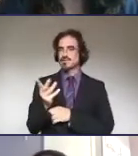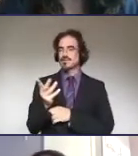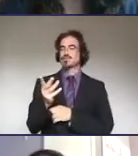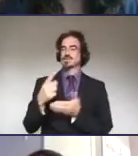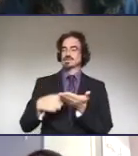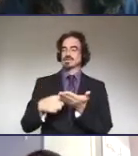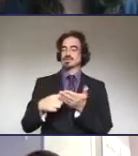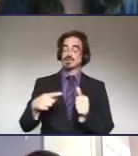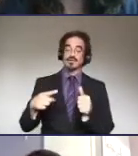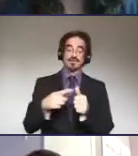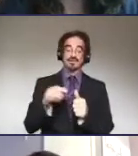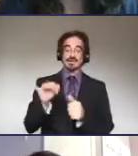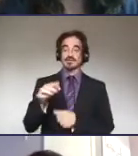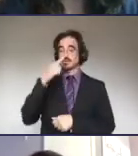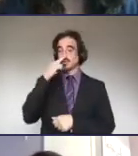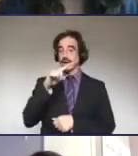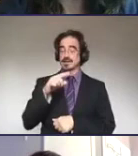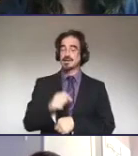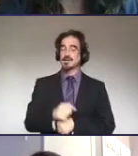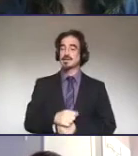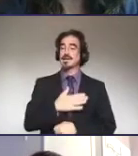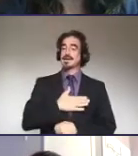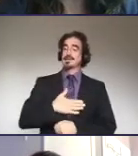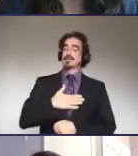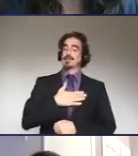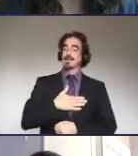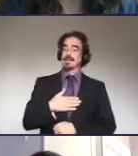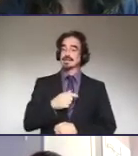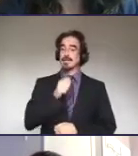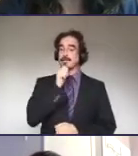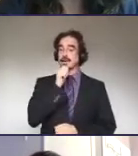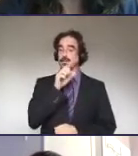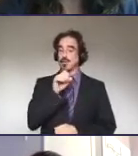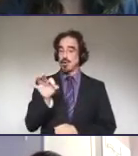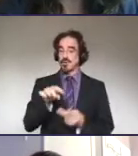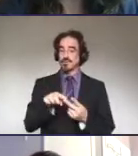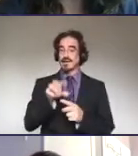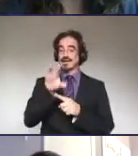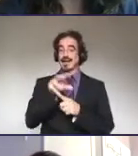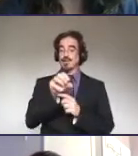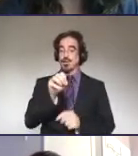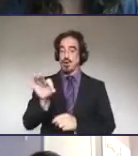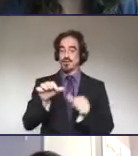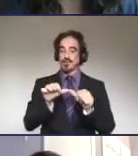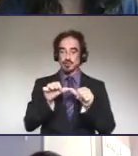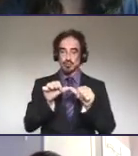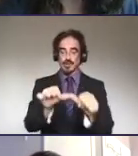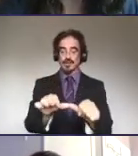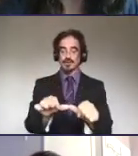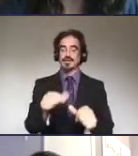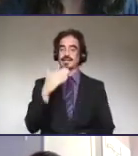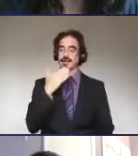So first, if you could please make sure your microphone is muted and your camera is turned off throughout the duration of the webinar, that'd be great.